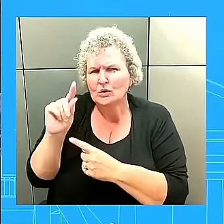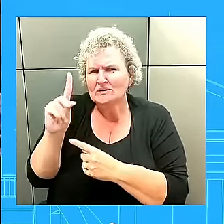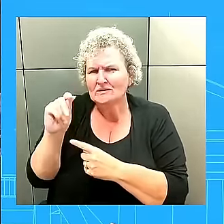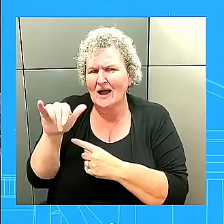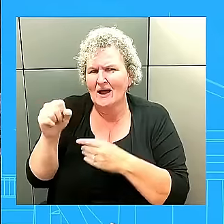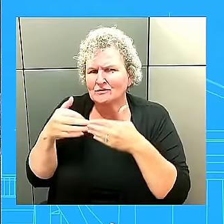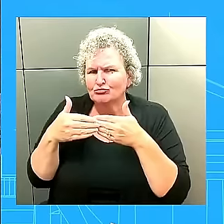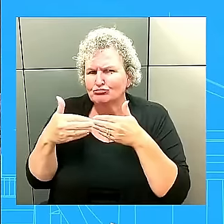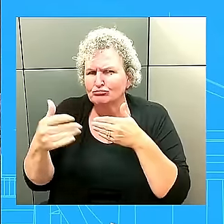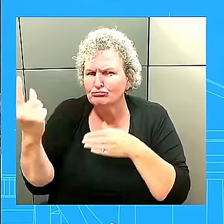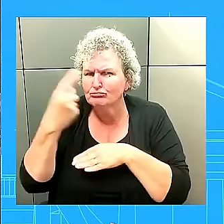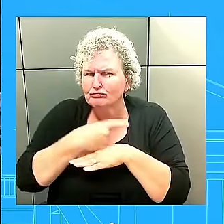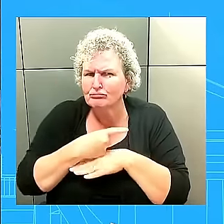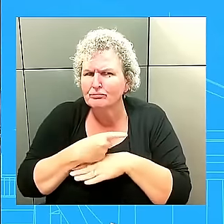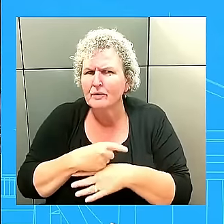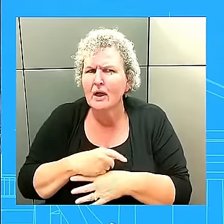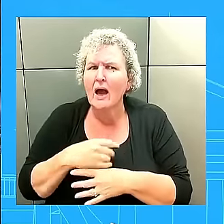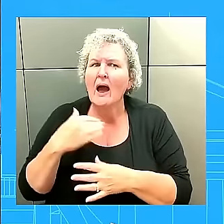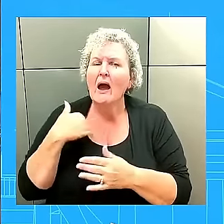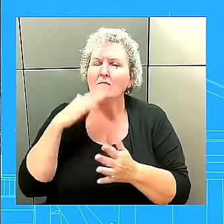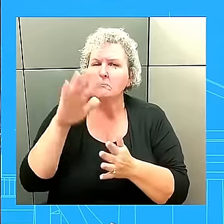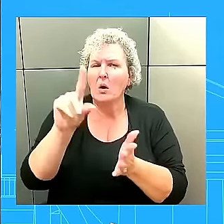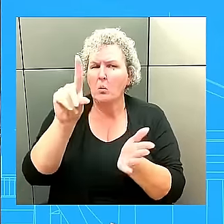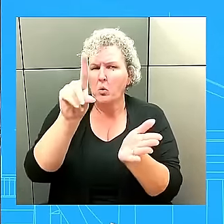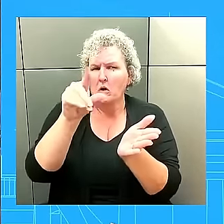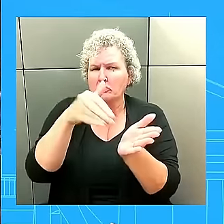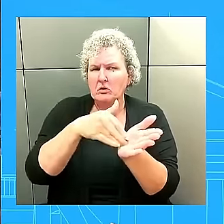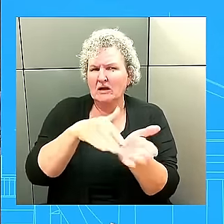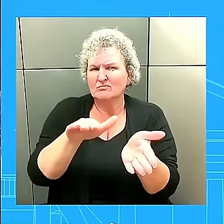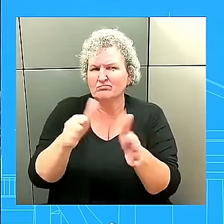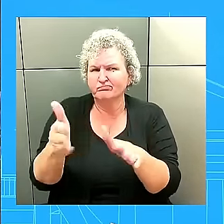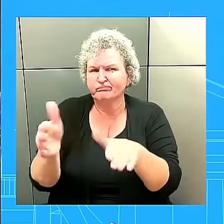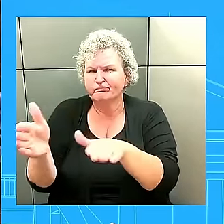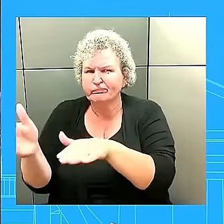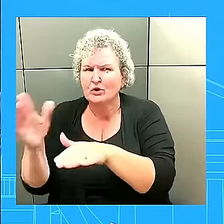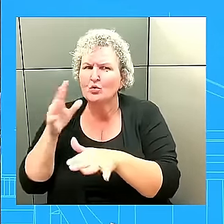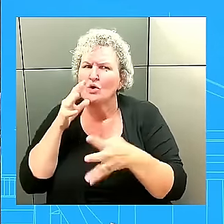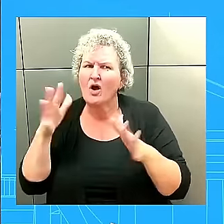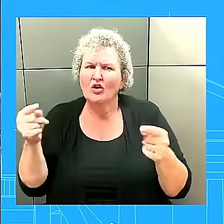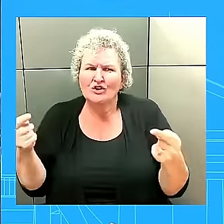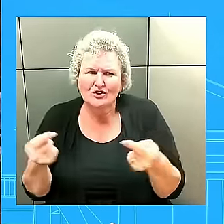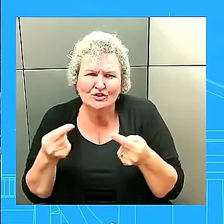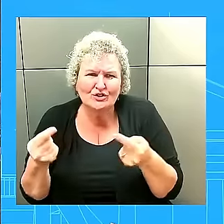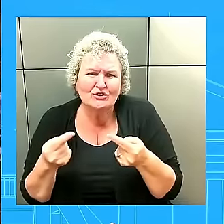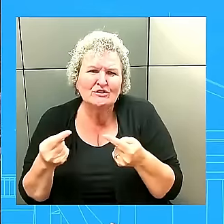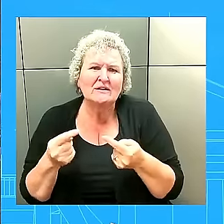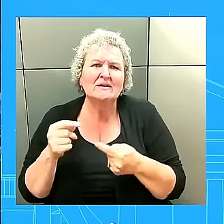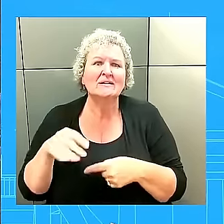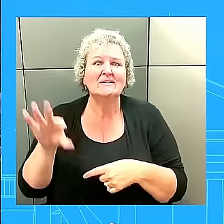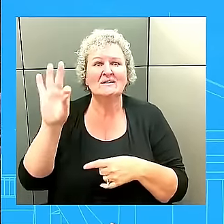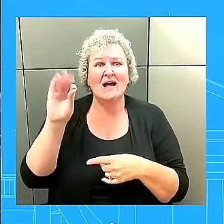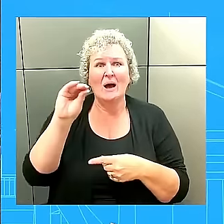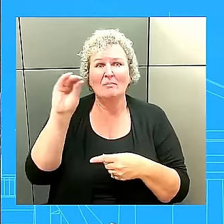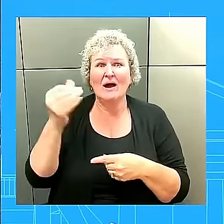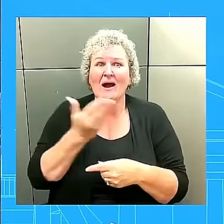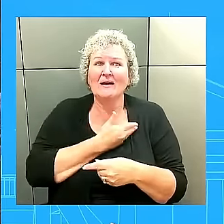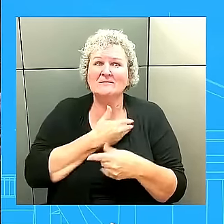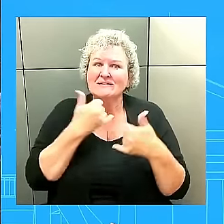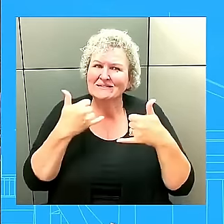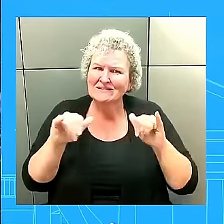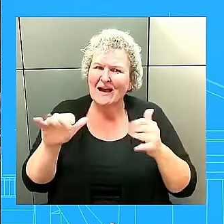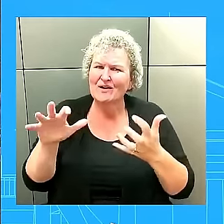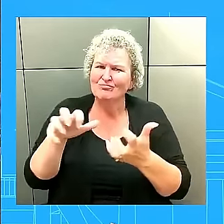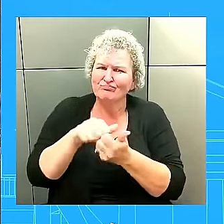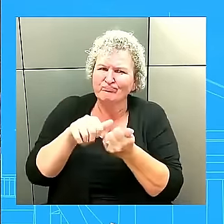wounded, 90 percent of Gaza is destroyed. Does the U.S. still believe that Israel's strategy in Gaza is working? And do you still